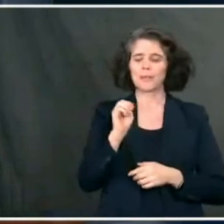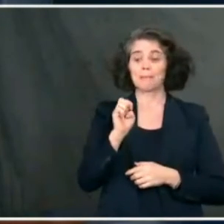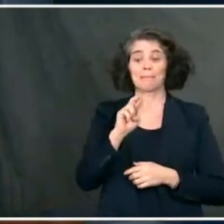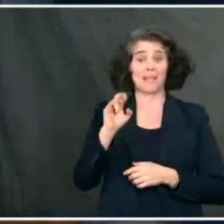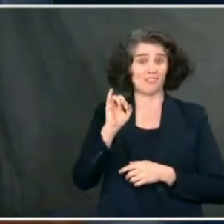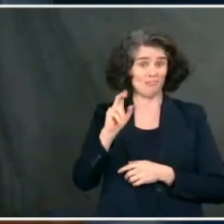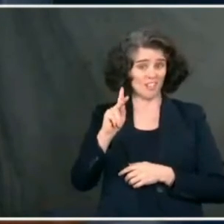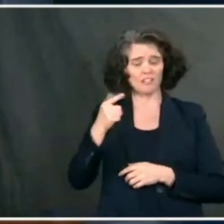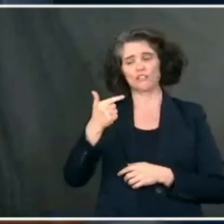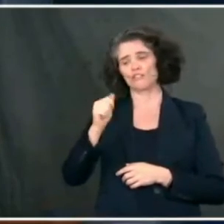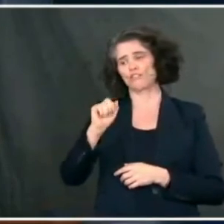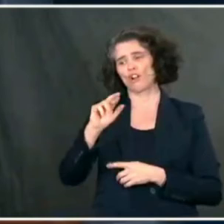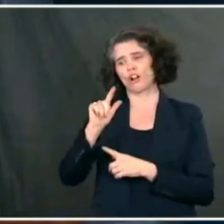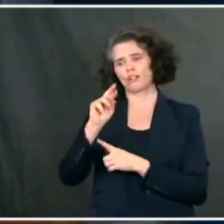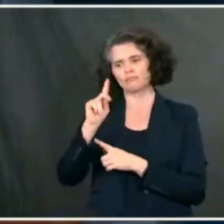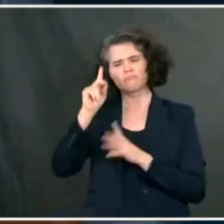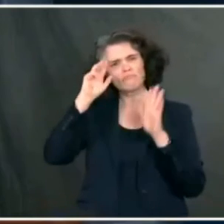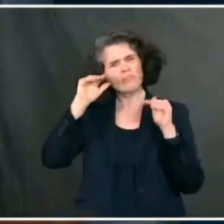coming weeks, hopefully soon.